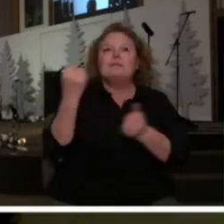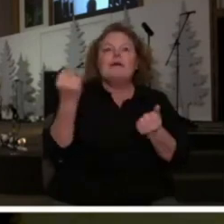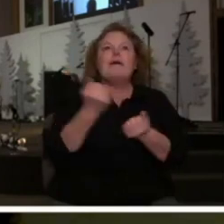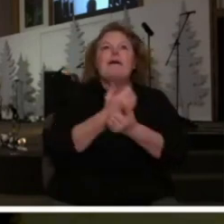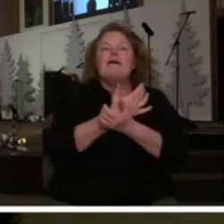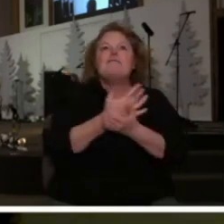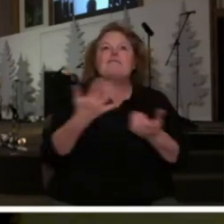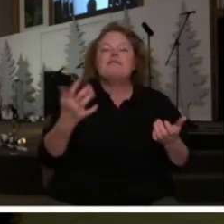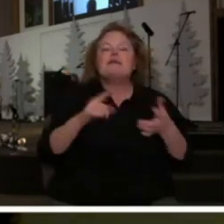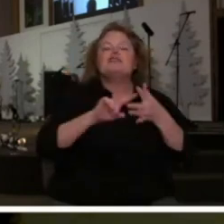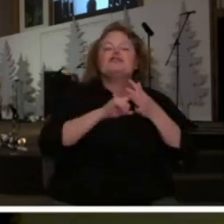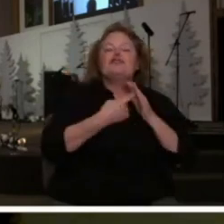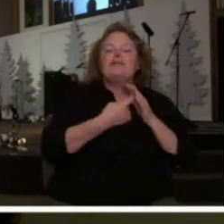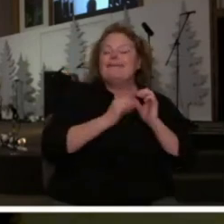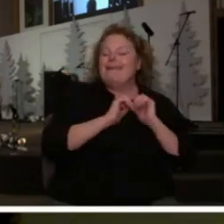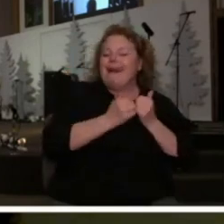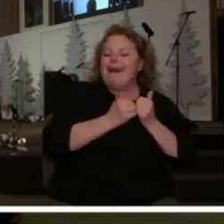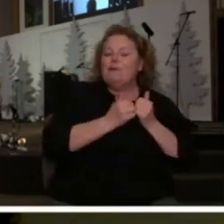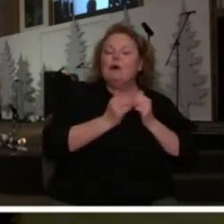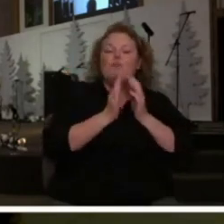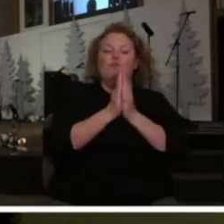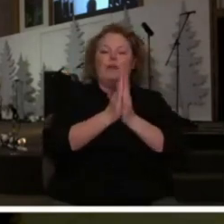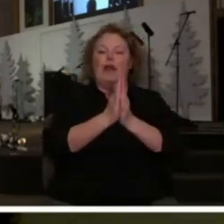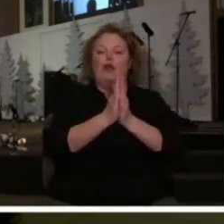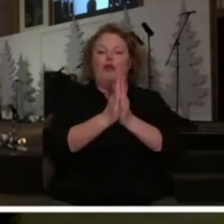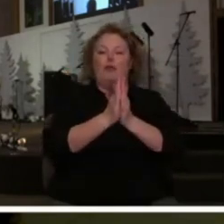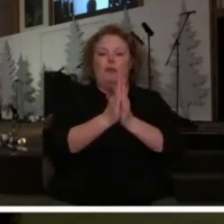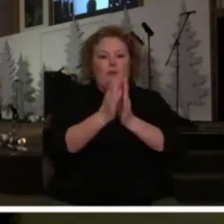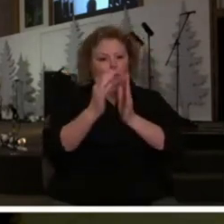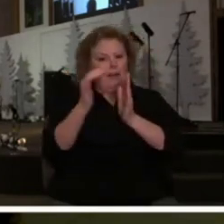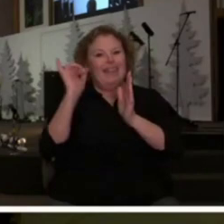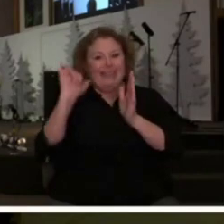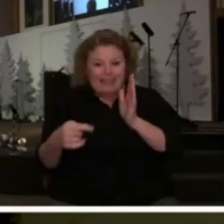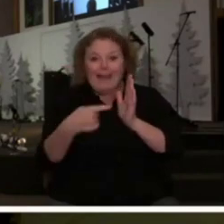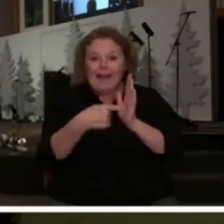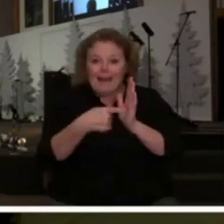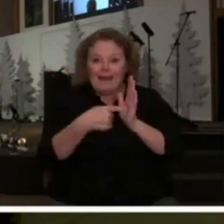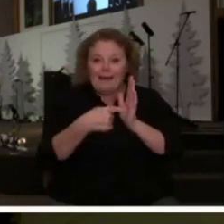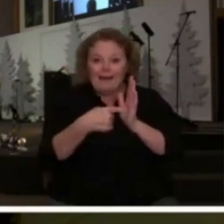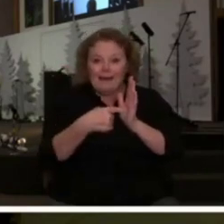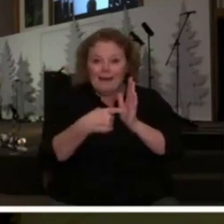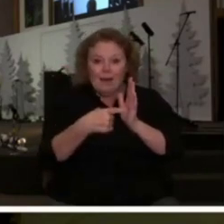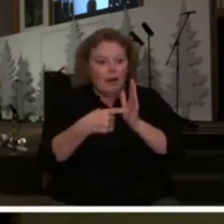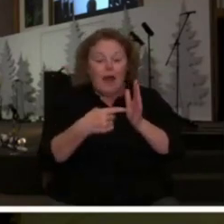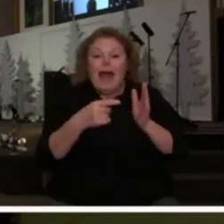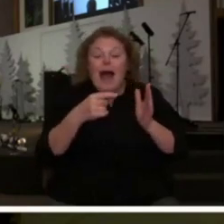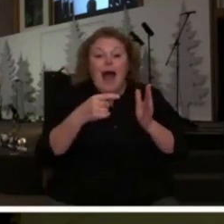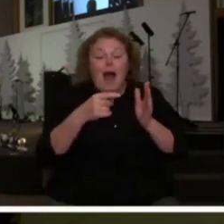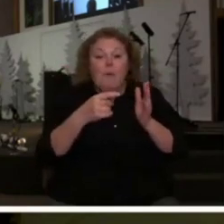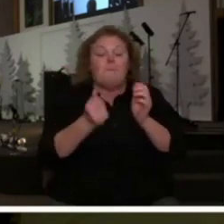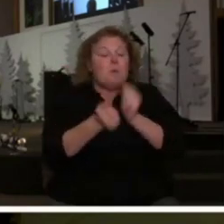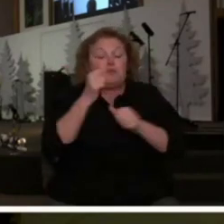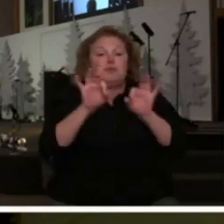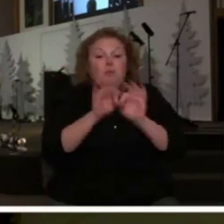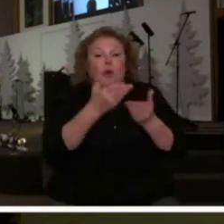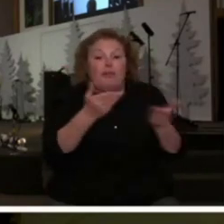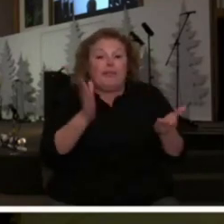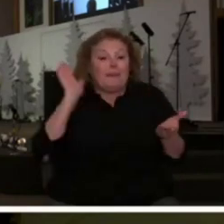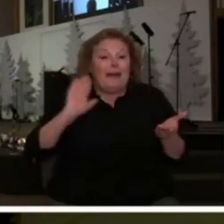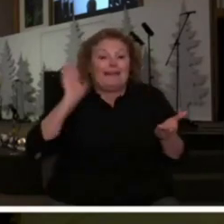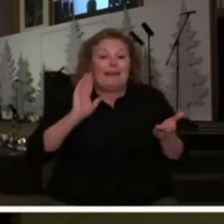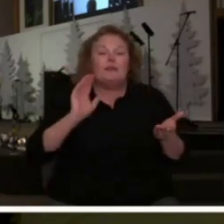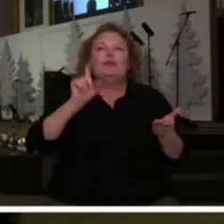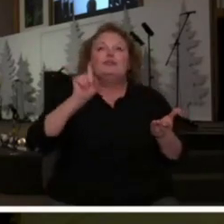started with prayer. Prayer was the main focus. It should still be the main focus of the church today.